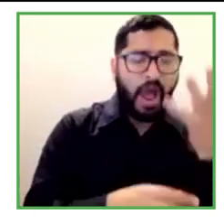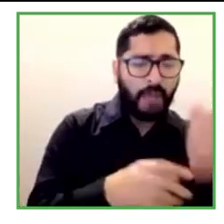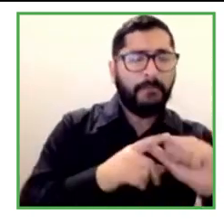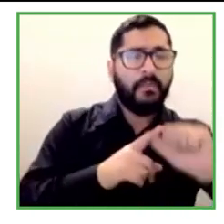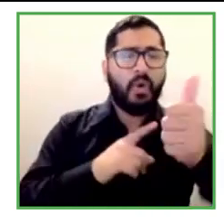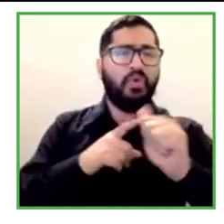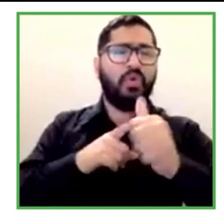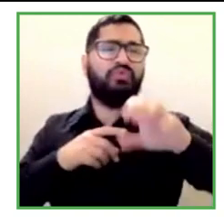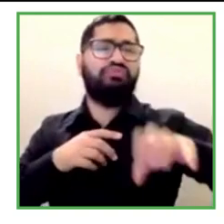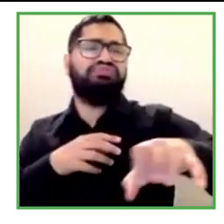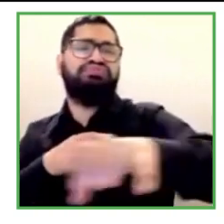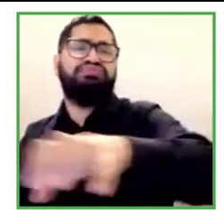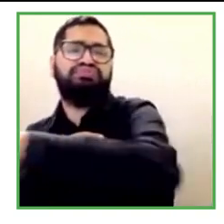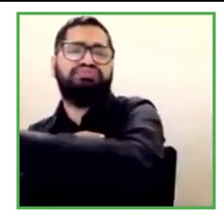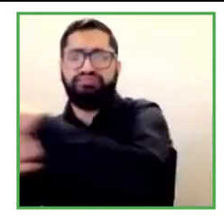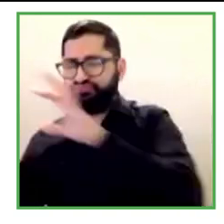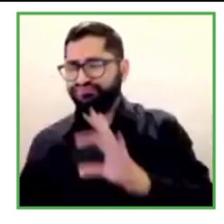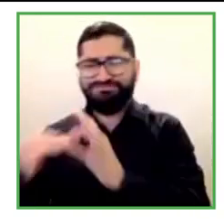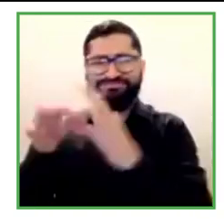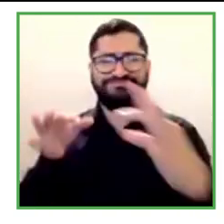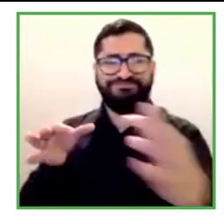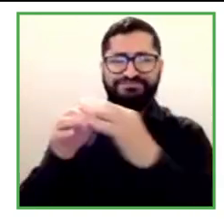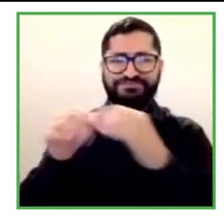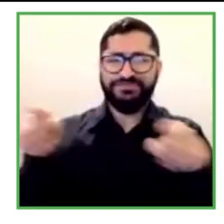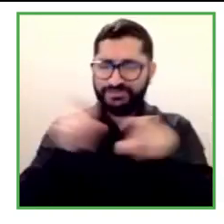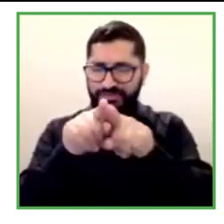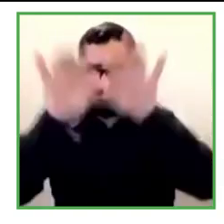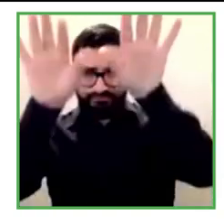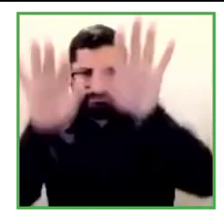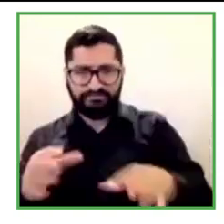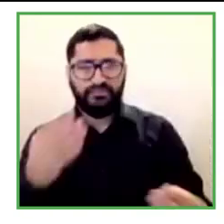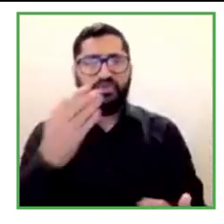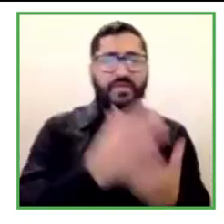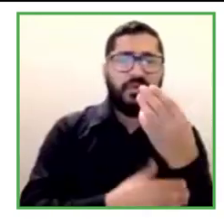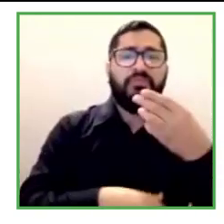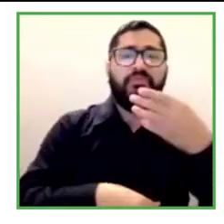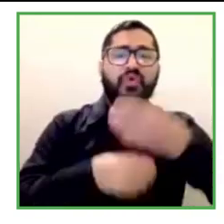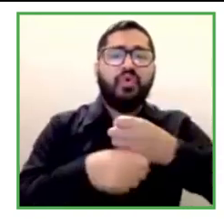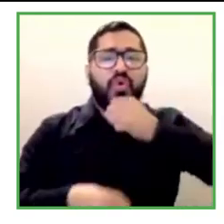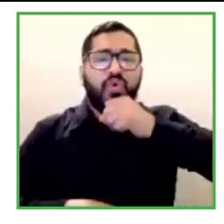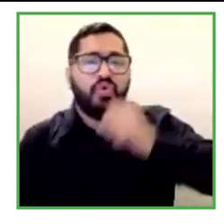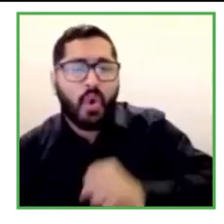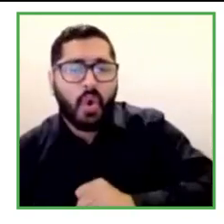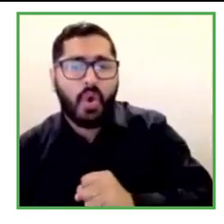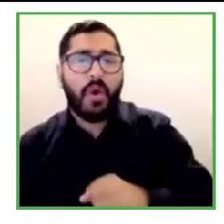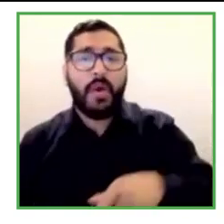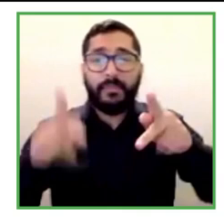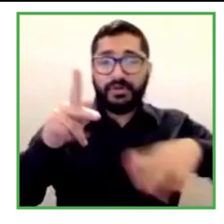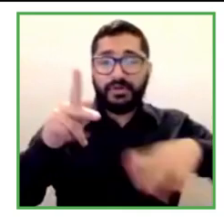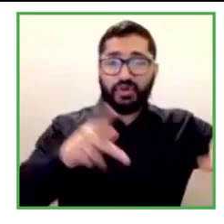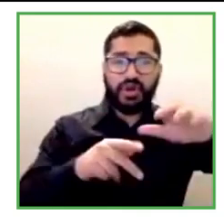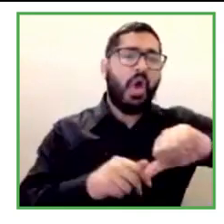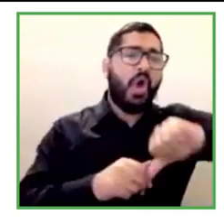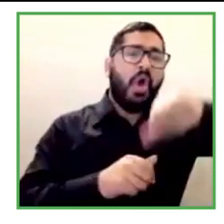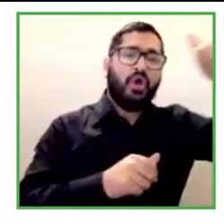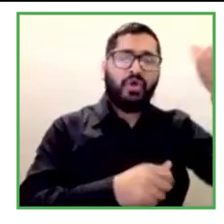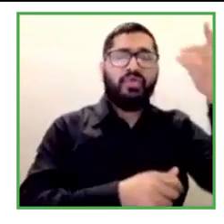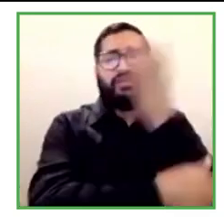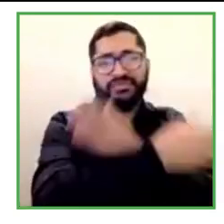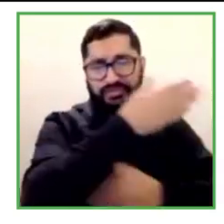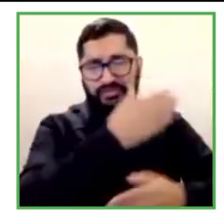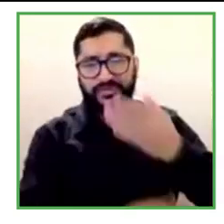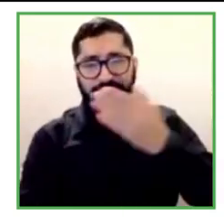And the relationship with the digital world is newer, for example, with the elderly or people with other types of disabilities. Therefore,